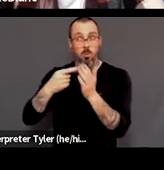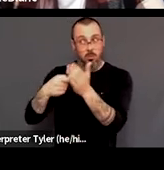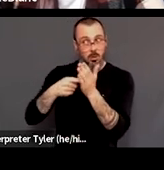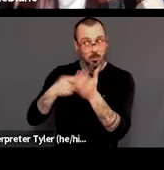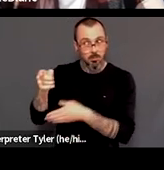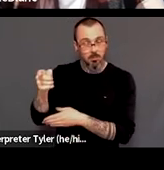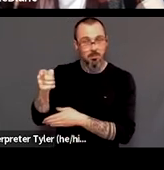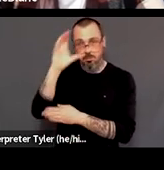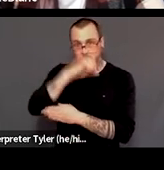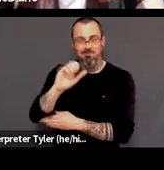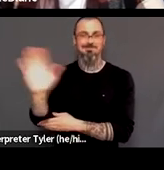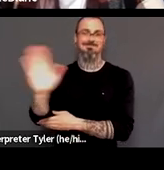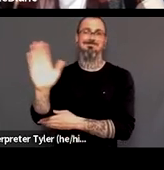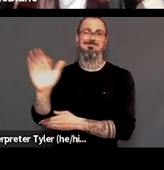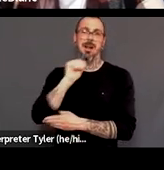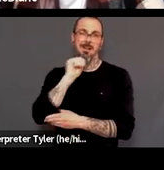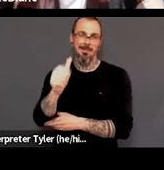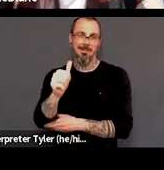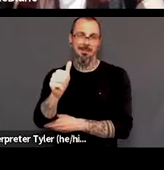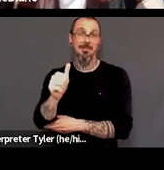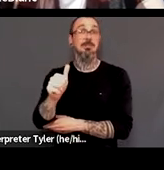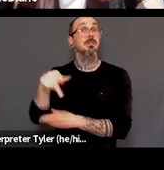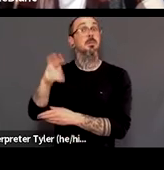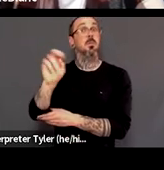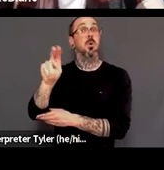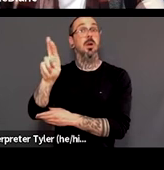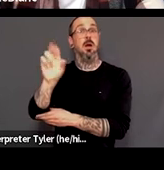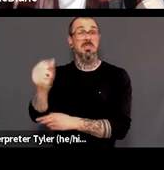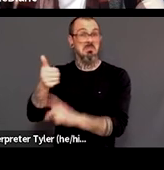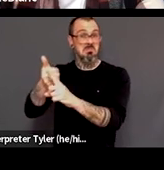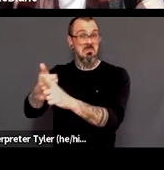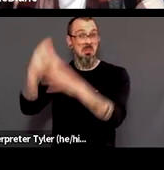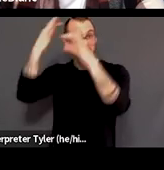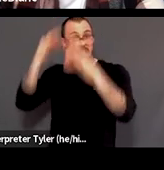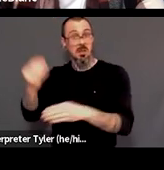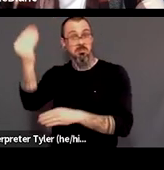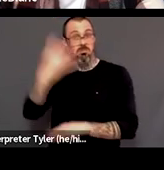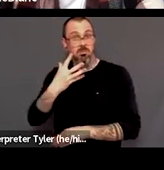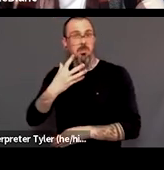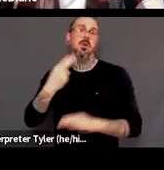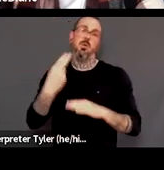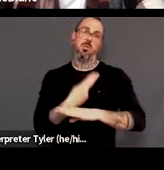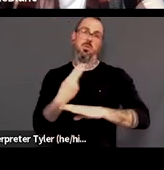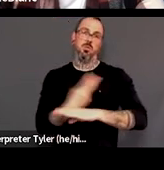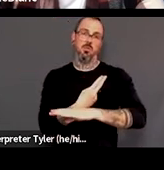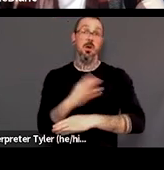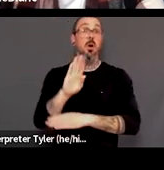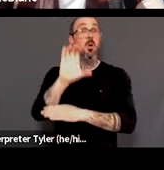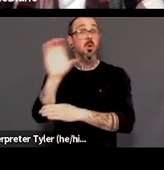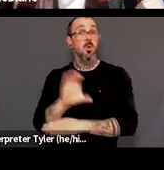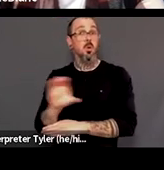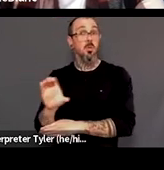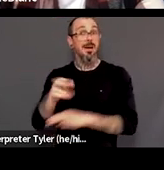appearance and using the pronouns that they inform you to use we also invite you to put your own pronouns next to your name on zoom